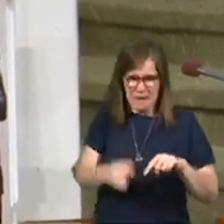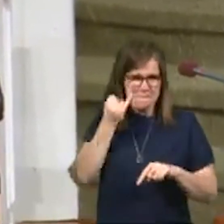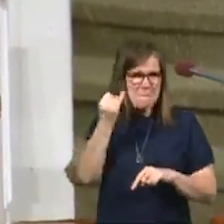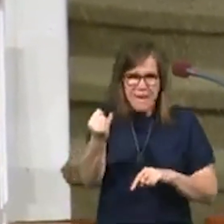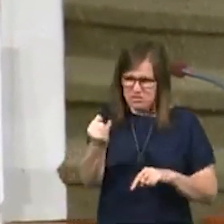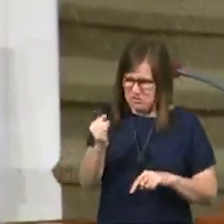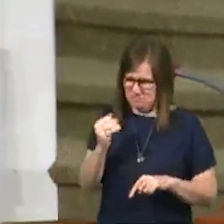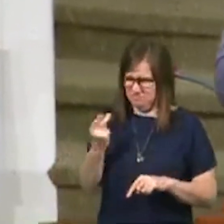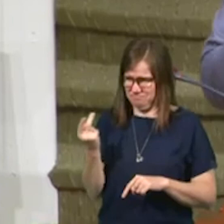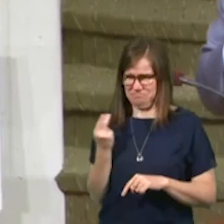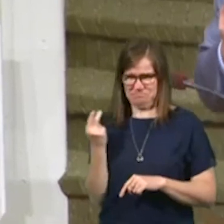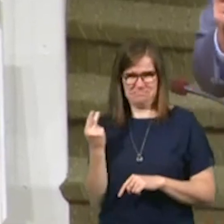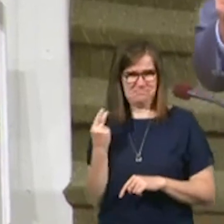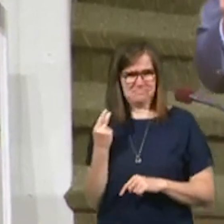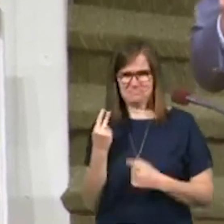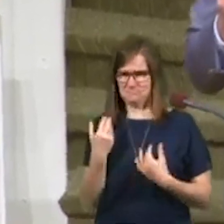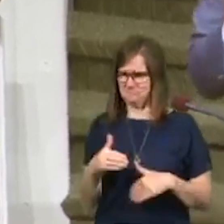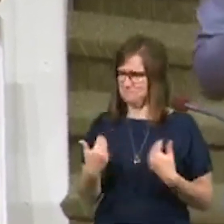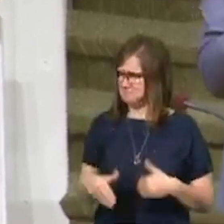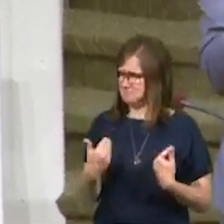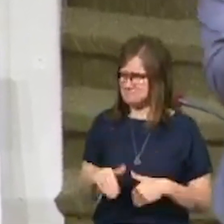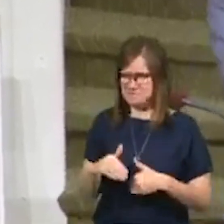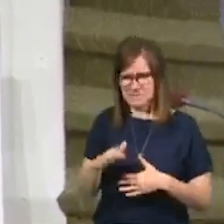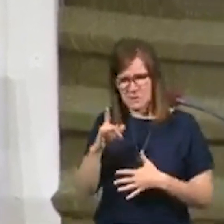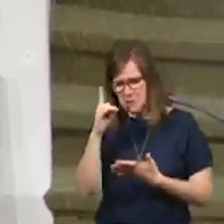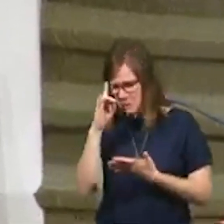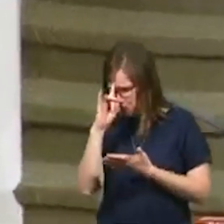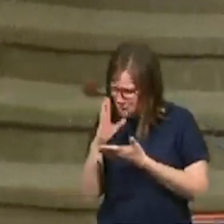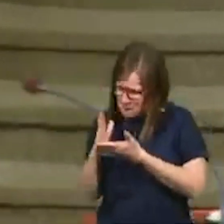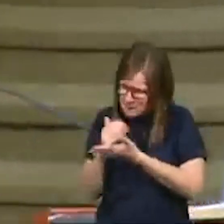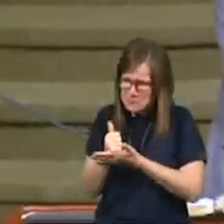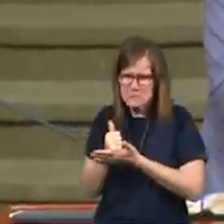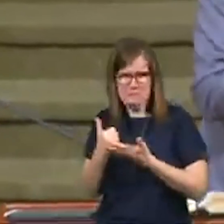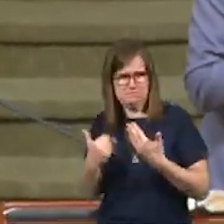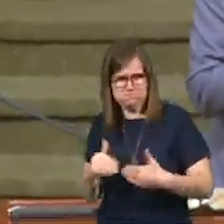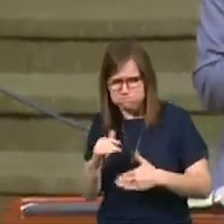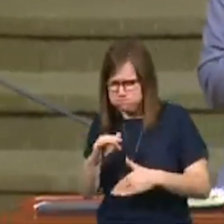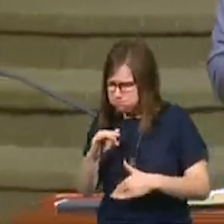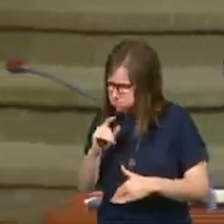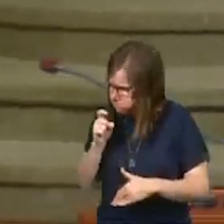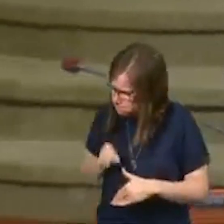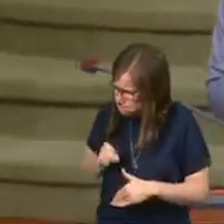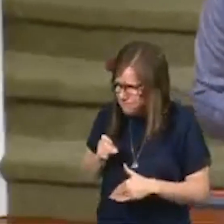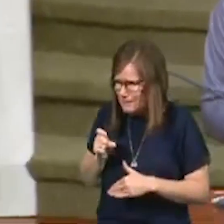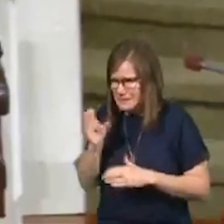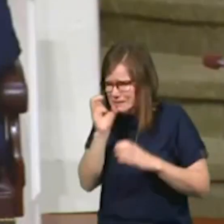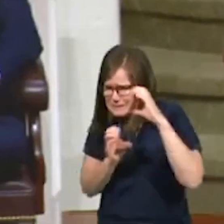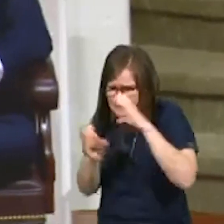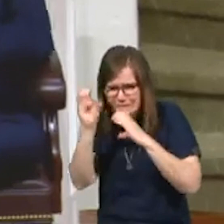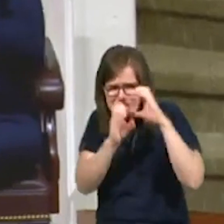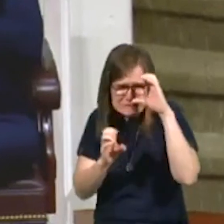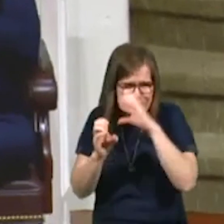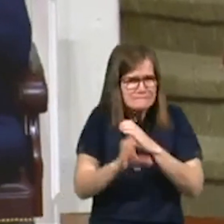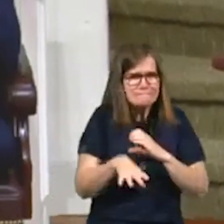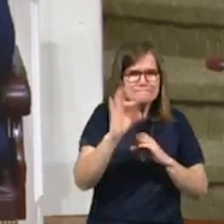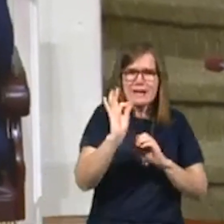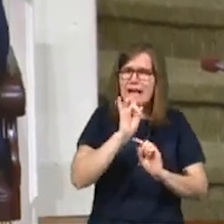us. I can't imagine the desperation, the lengths we would go to, to try to get an answer.